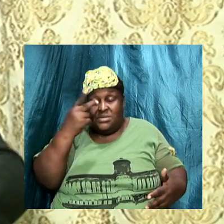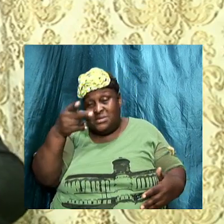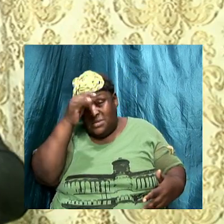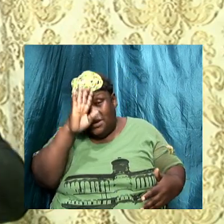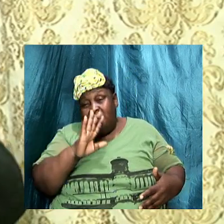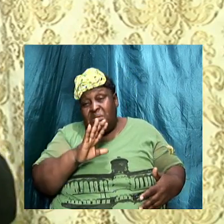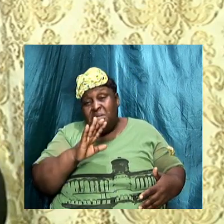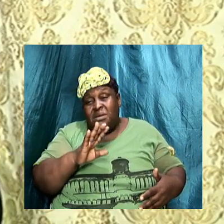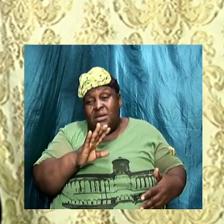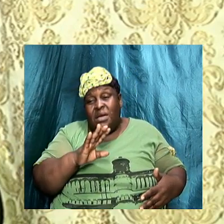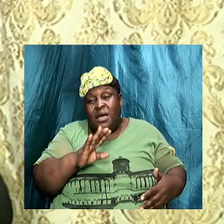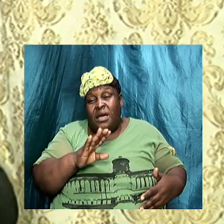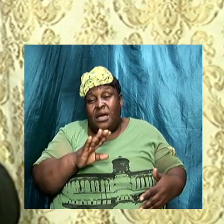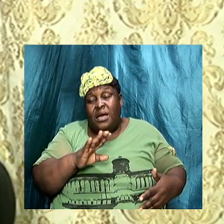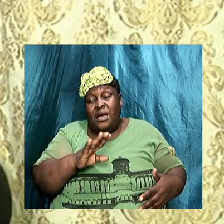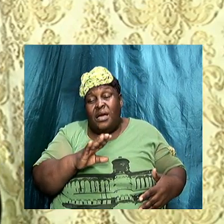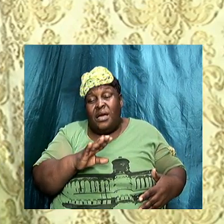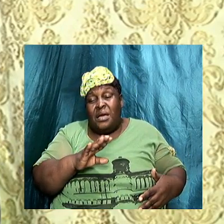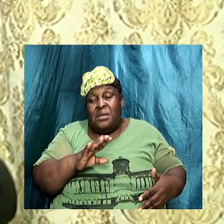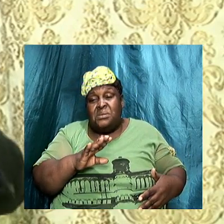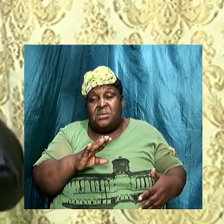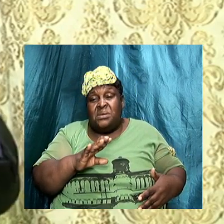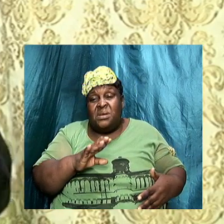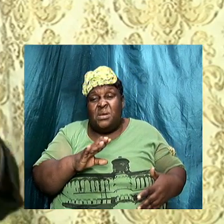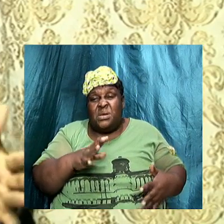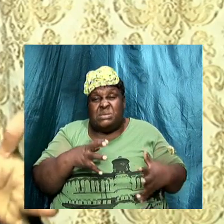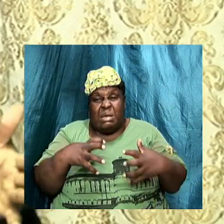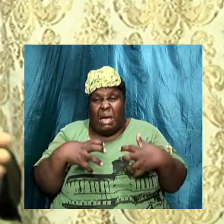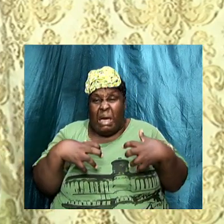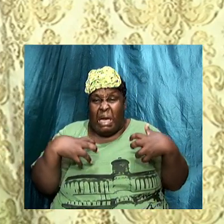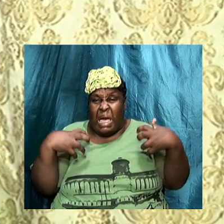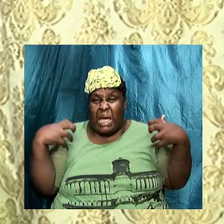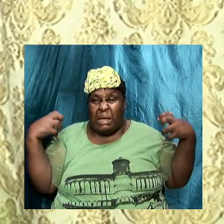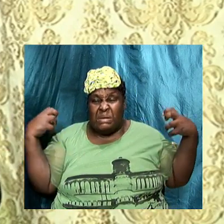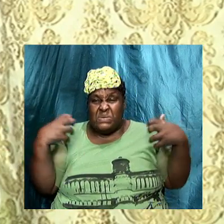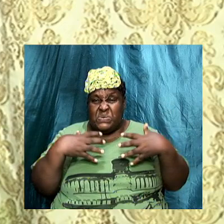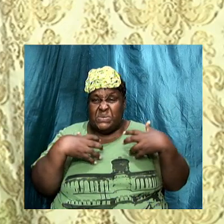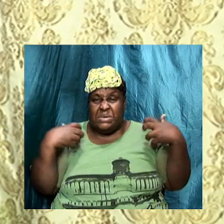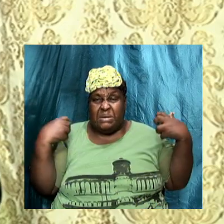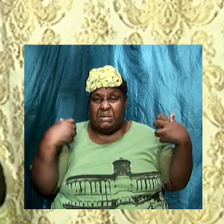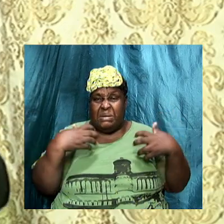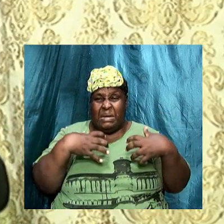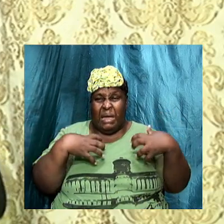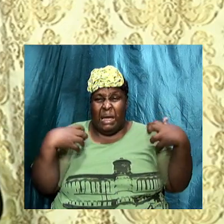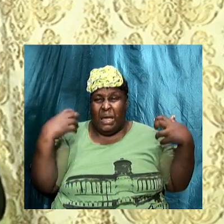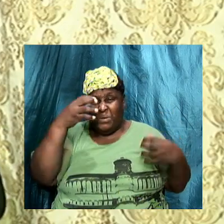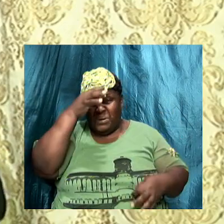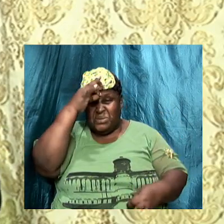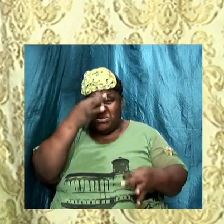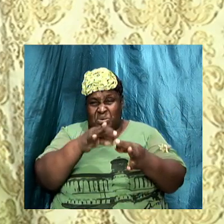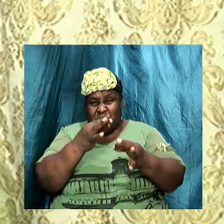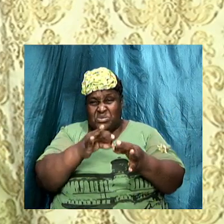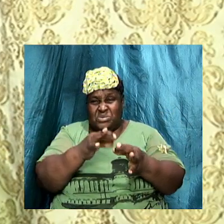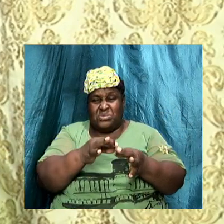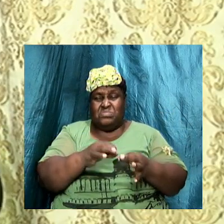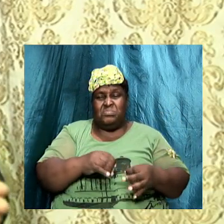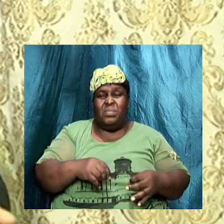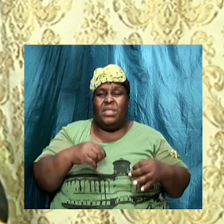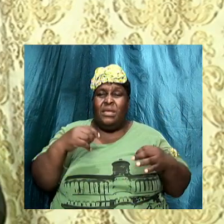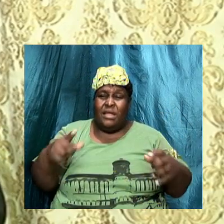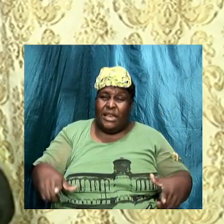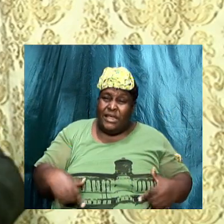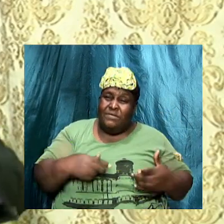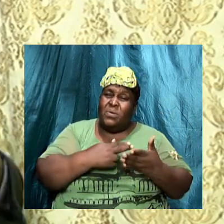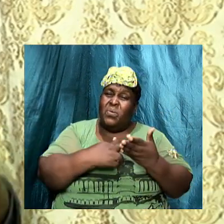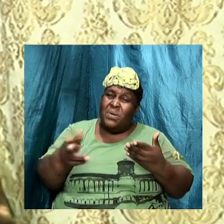that if we want to get to that place that we live holy as people of God. Living holy means that we must separate